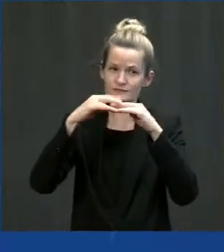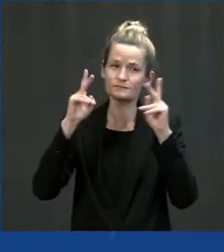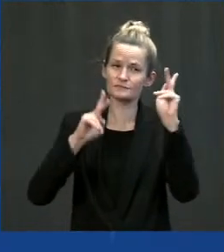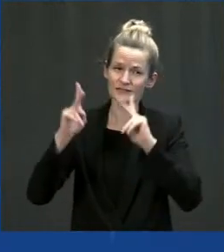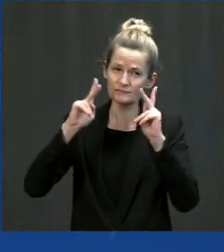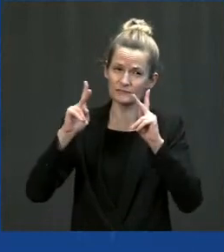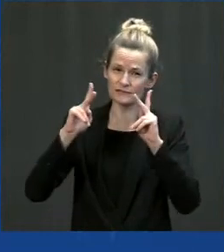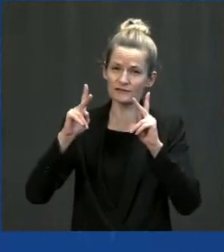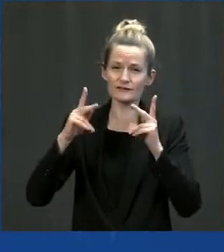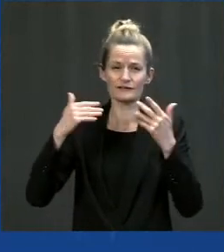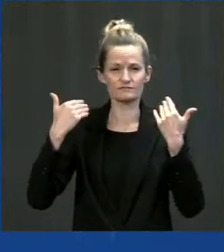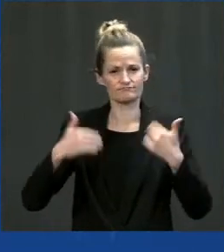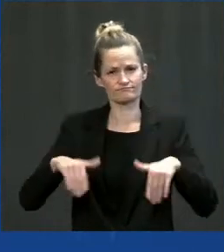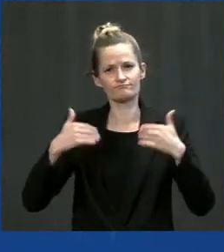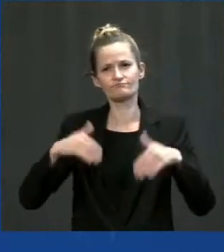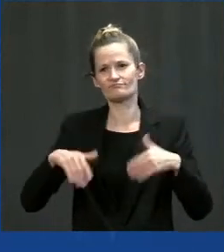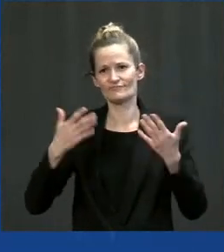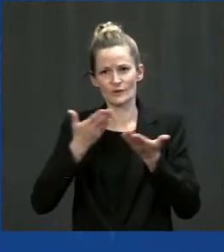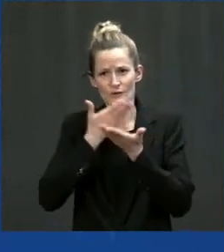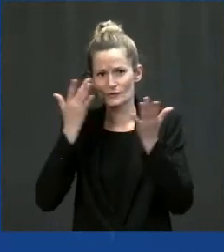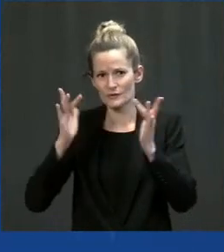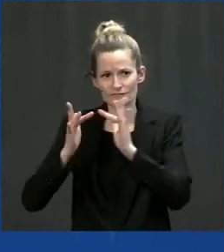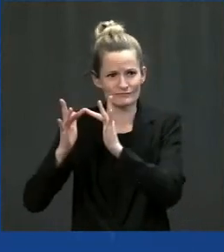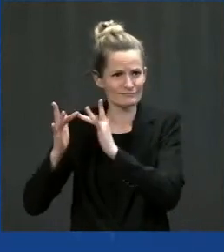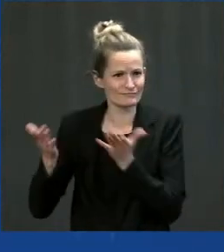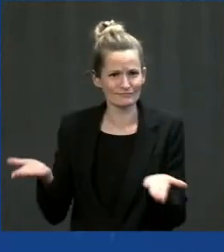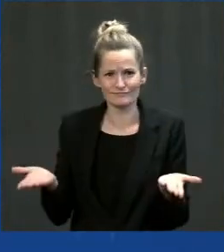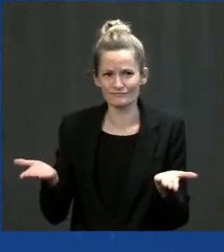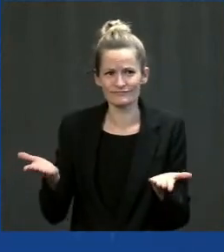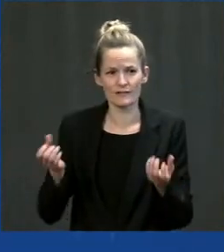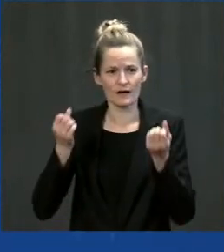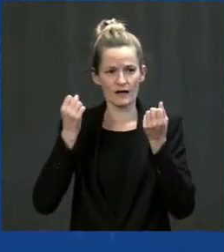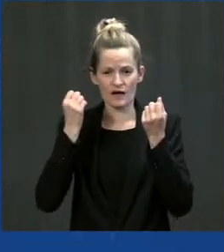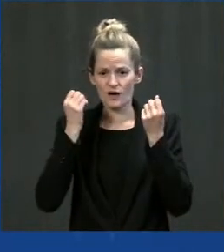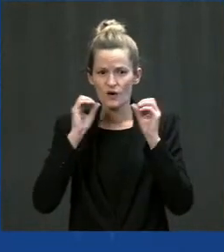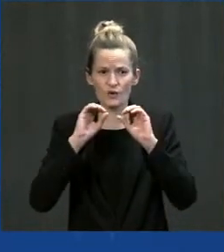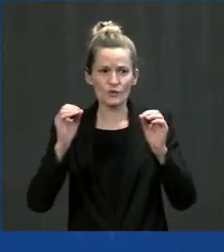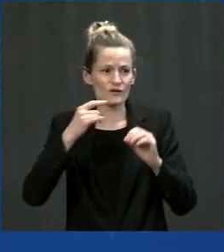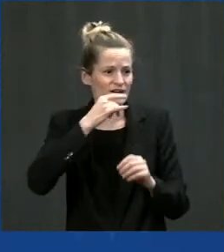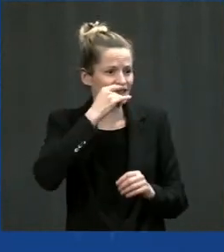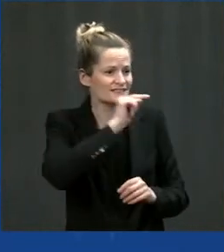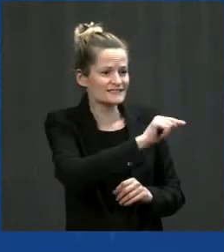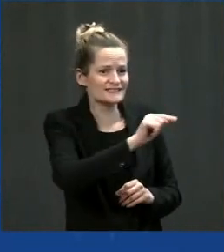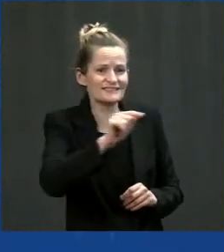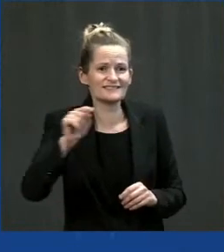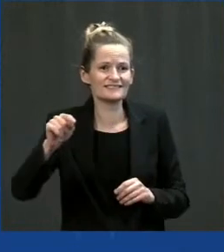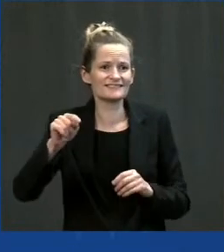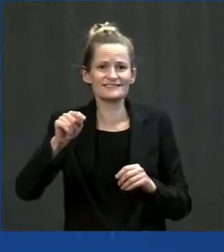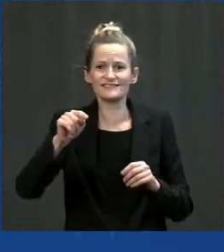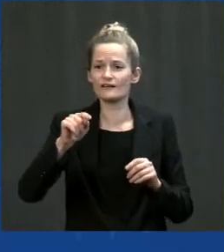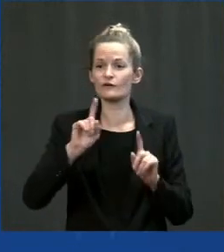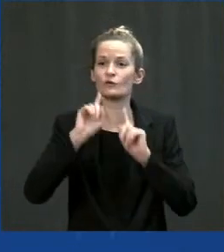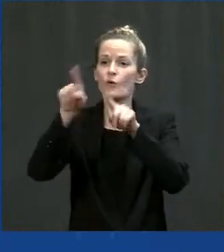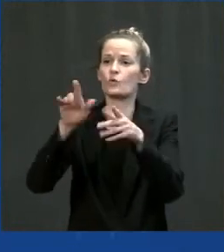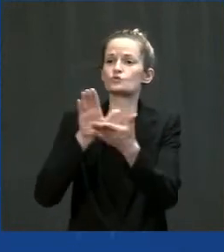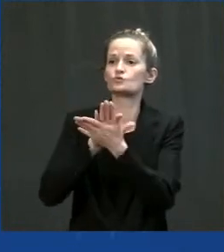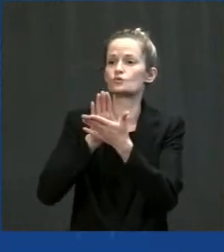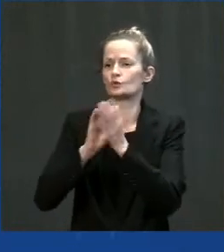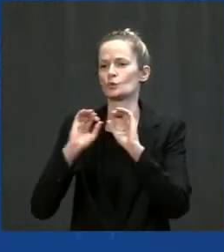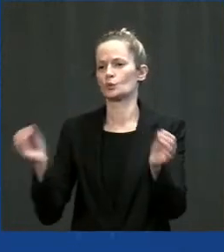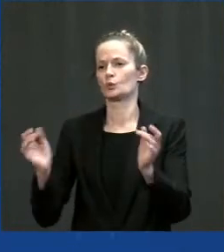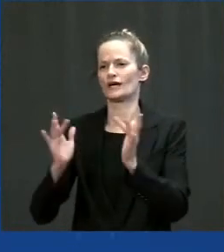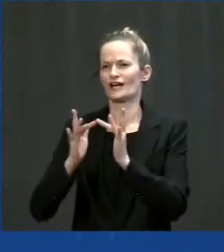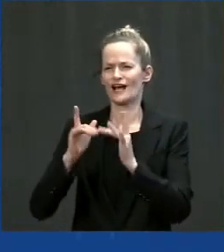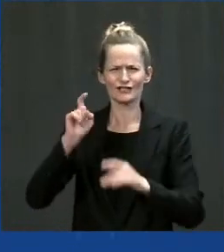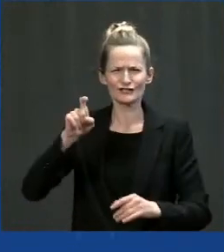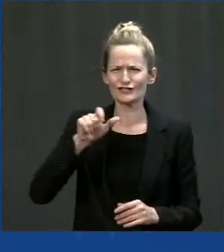kid ought to be going to school without access to high-speed internet. No elder ought to lack access to the kind of telemedicine that